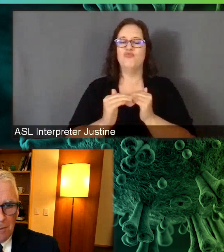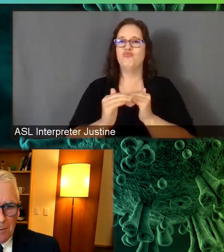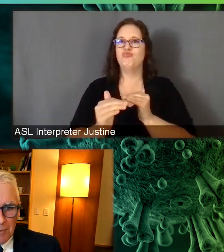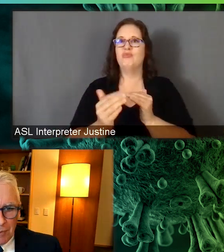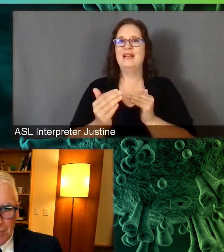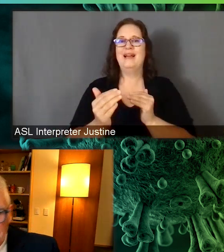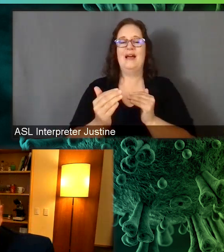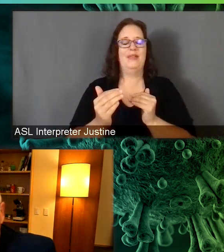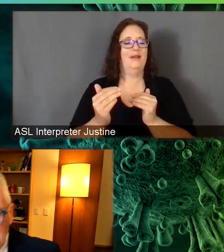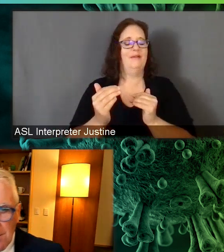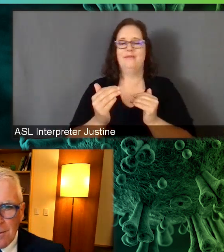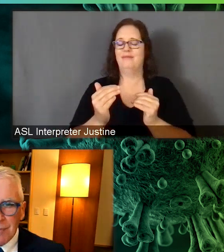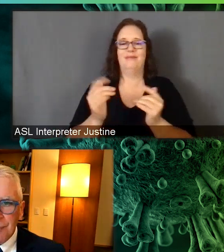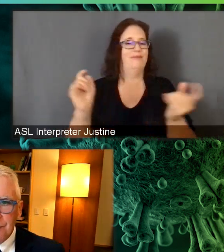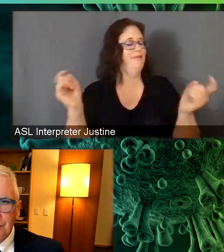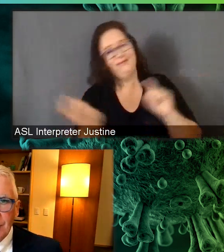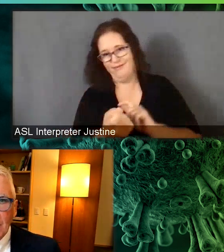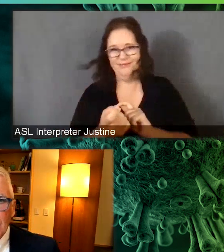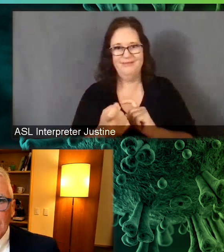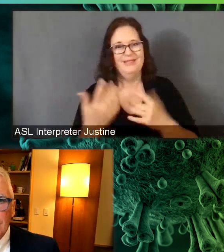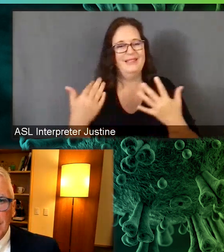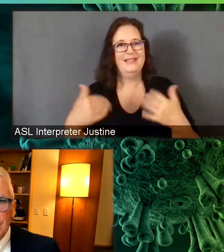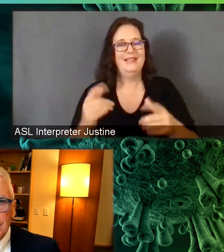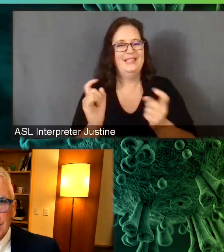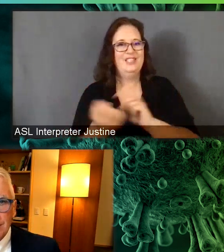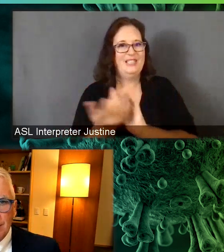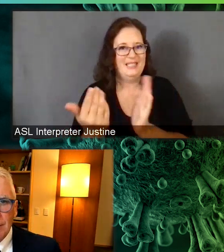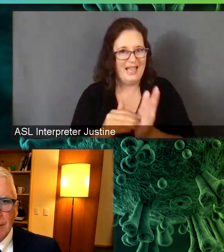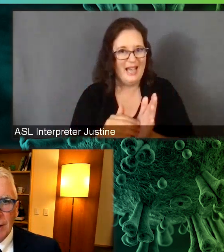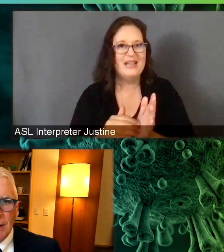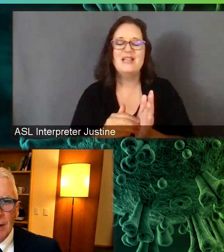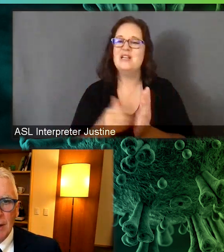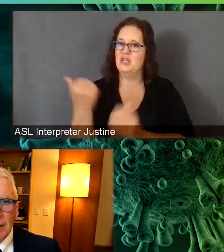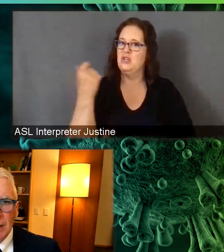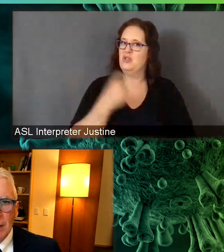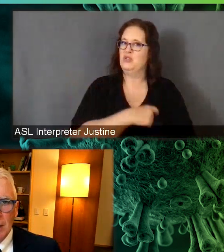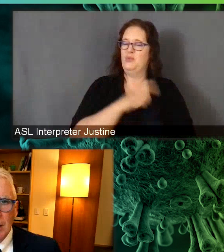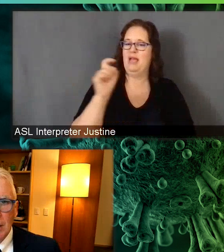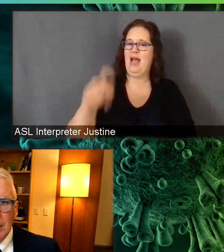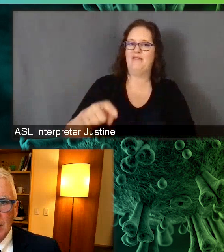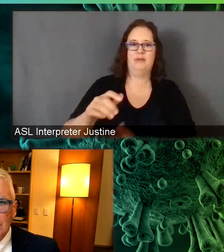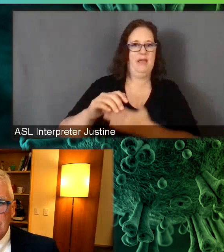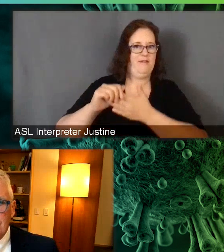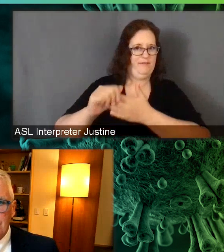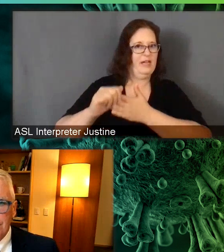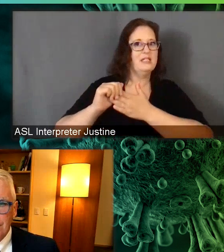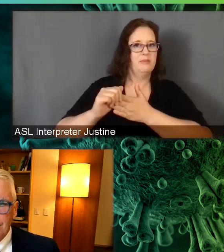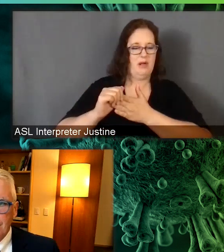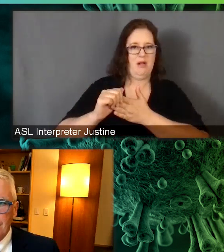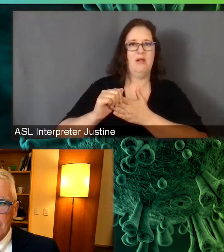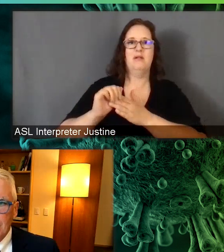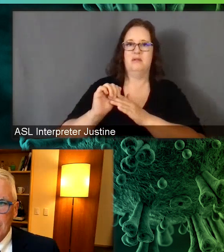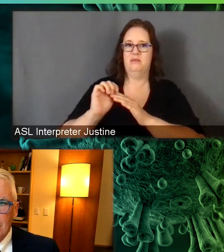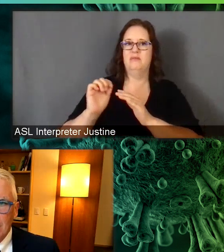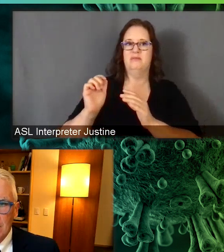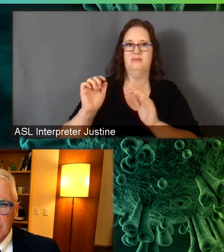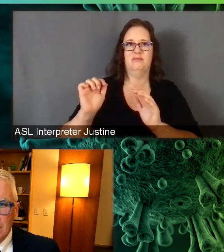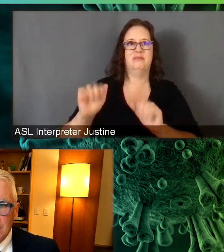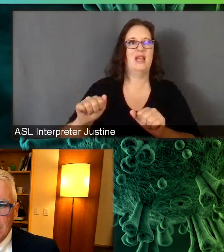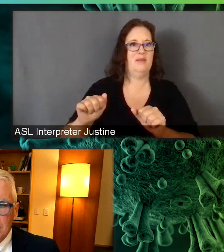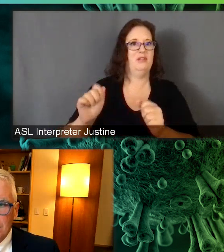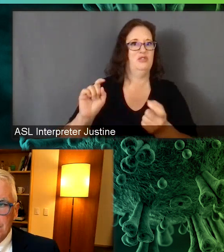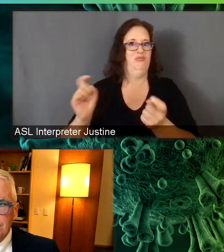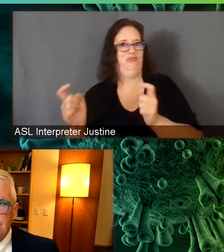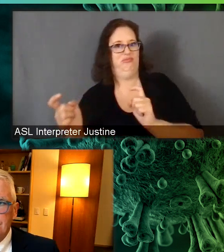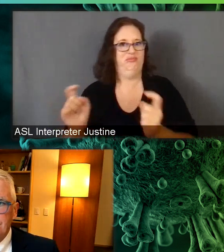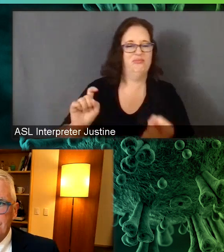I think being flexible and being nimble is key, as we've kind of been doing here on campus. But also understanding that we've learned